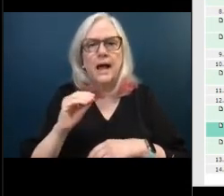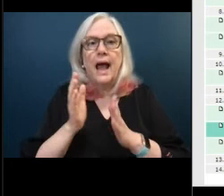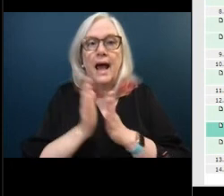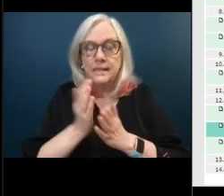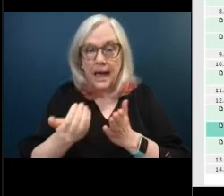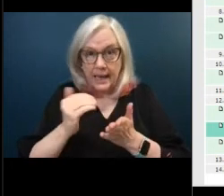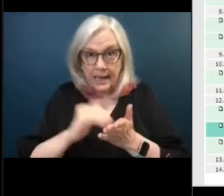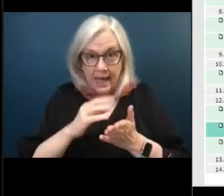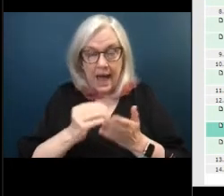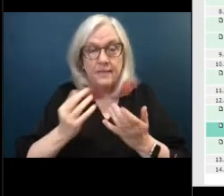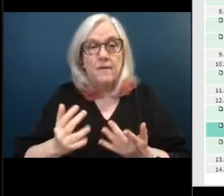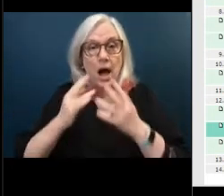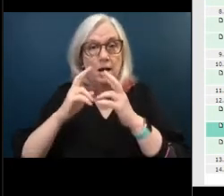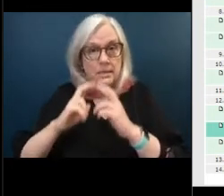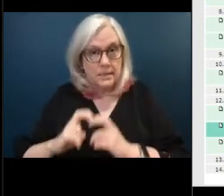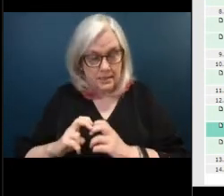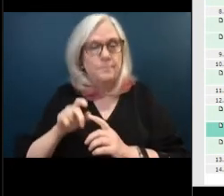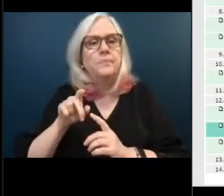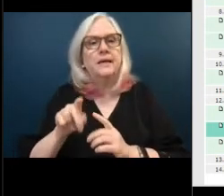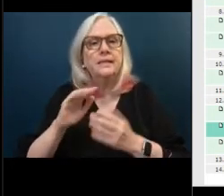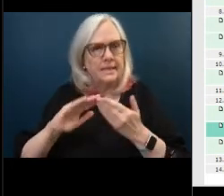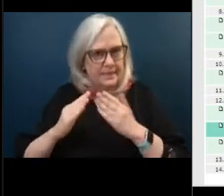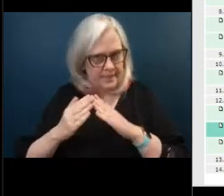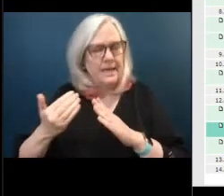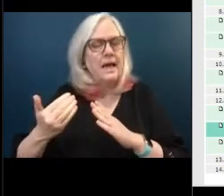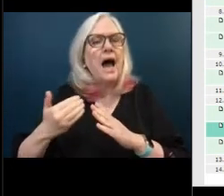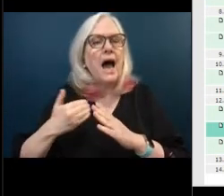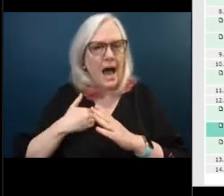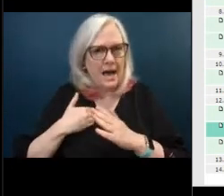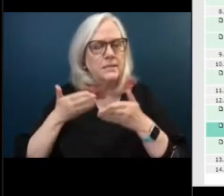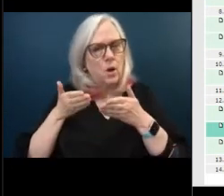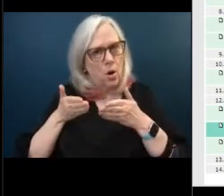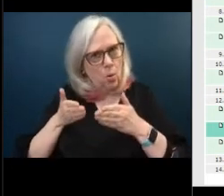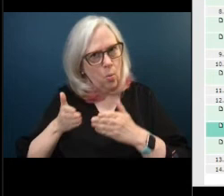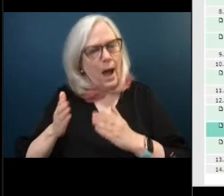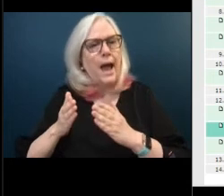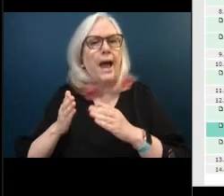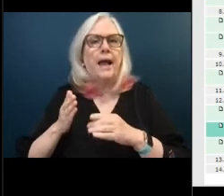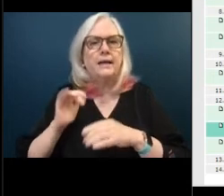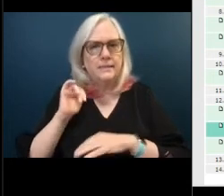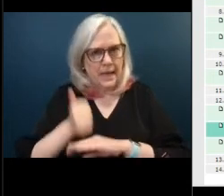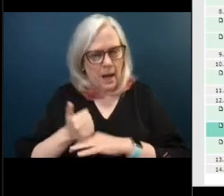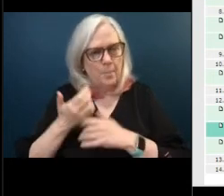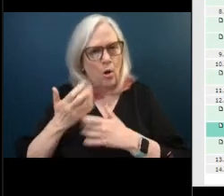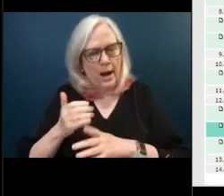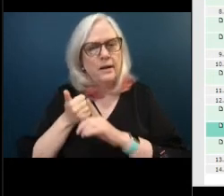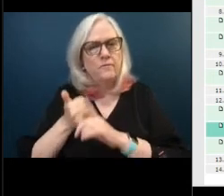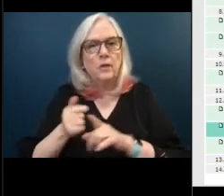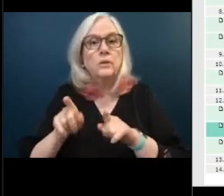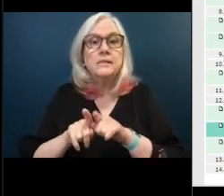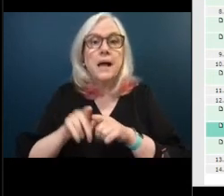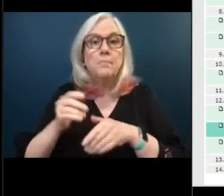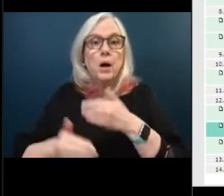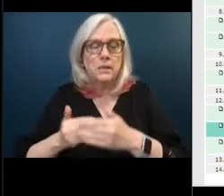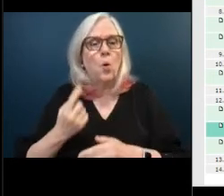already done the city has a mechanism of following the same process and then um just one kind of follow-up